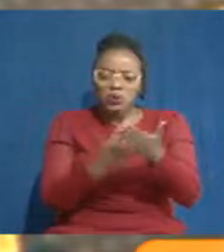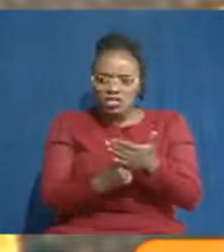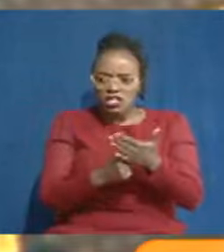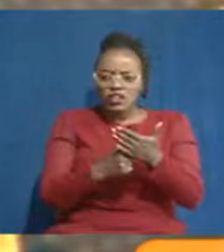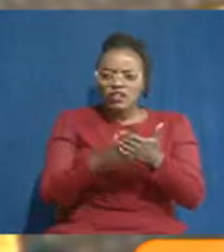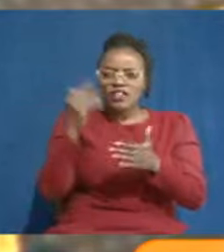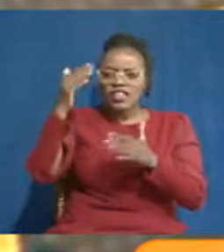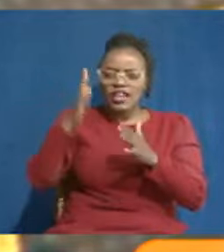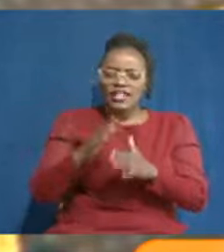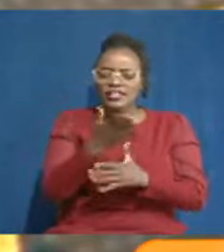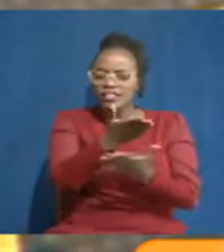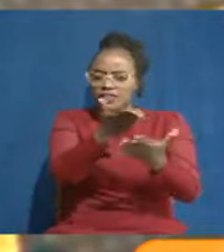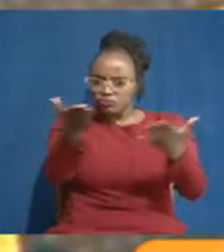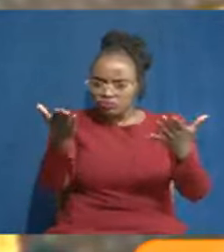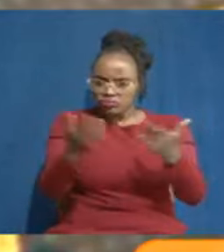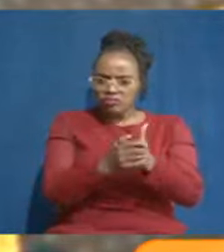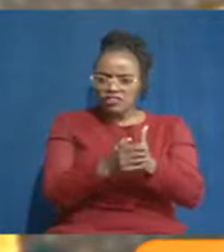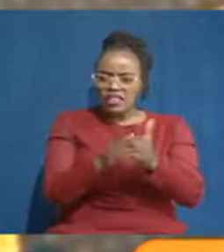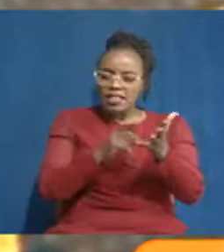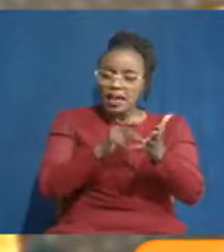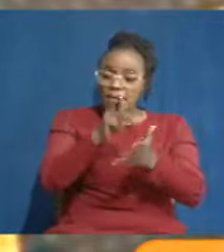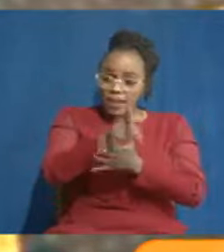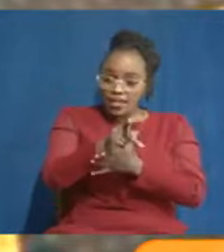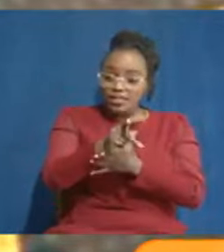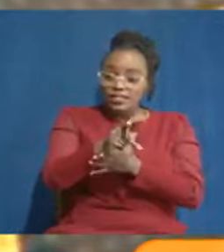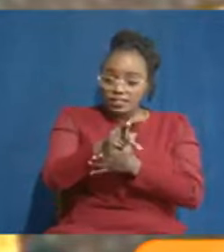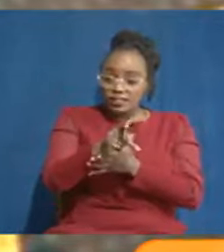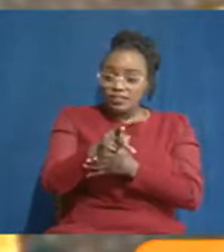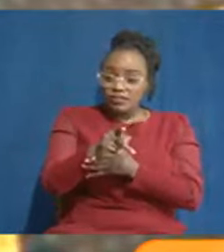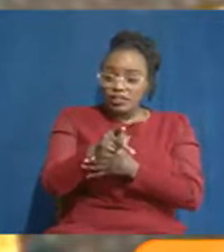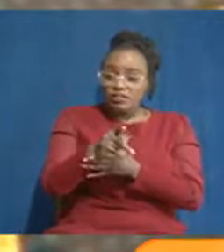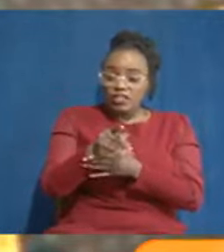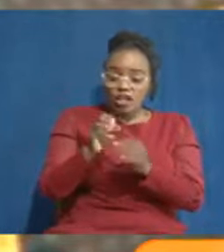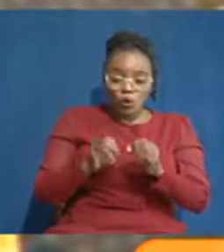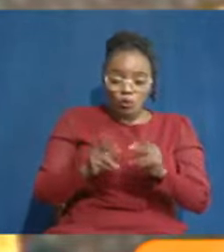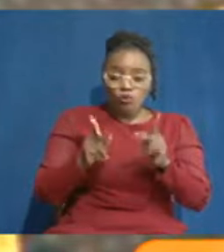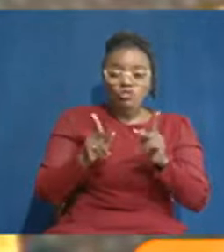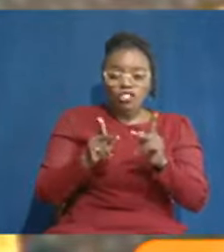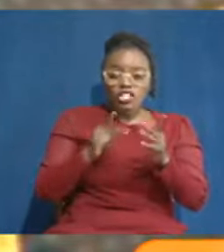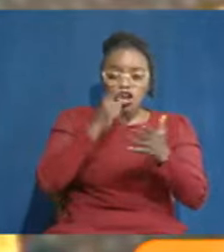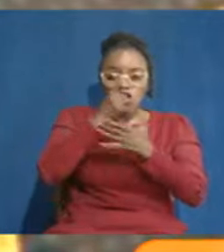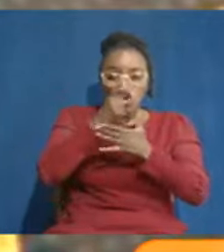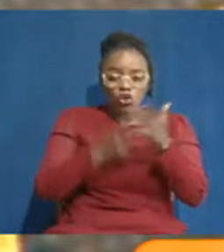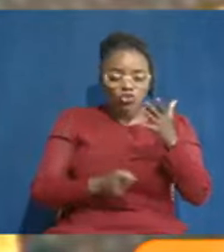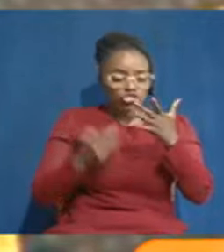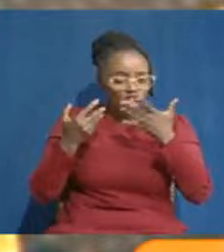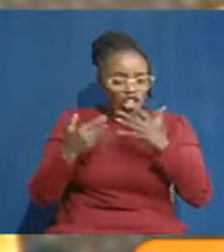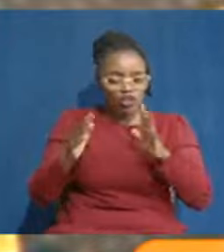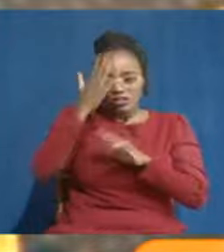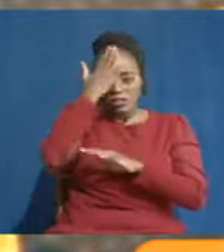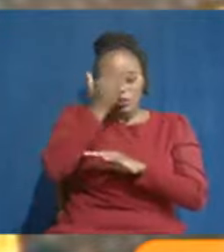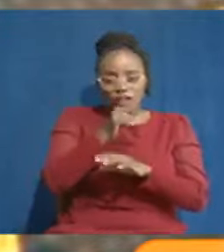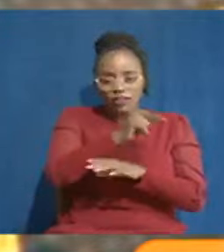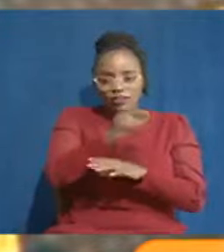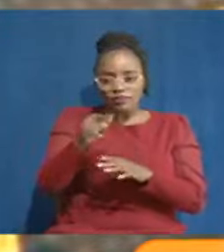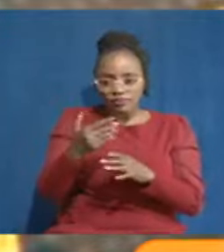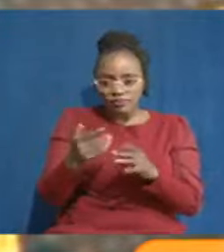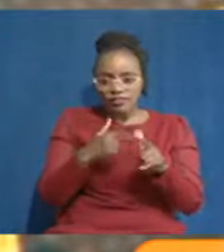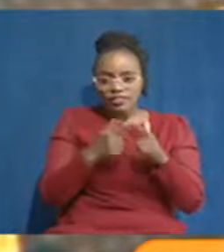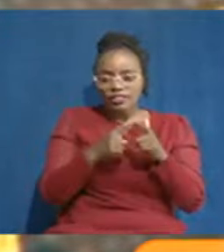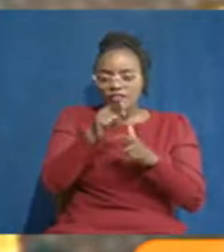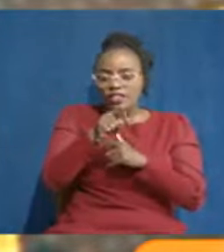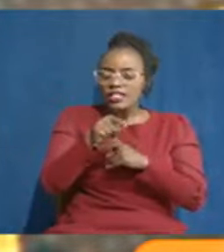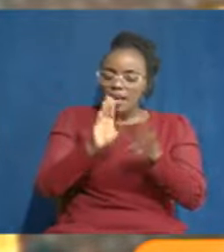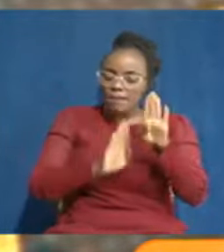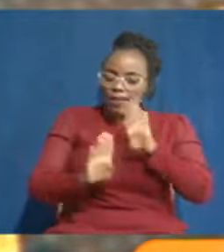lecturers out there are paying an indefinite amount of opportunity cost, lost because of this perfunctory nature